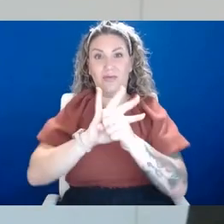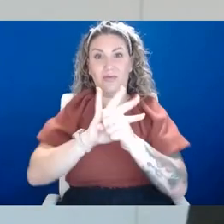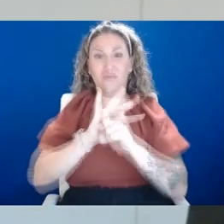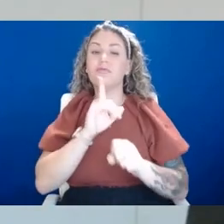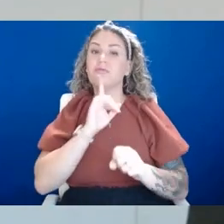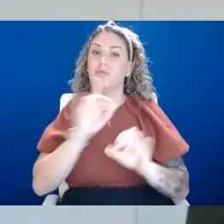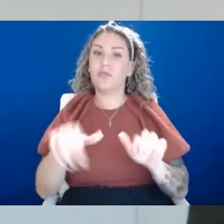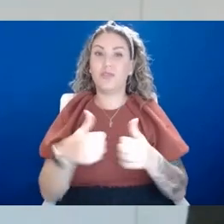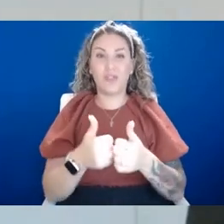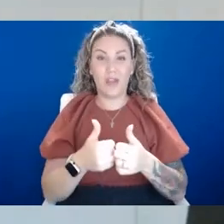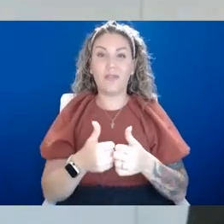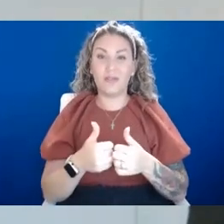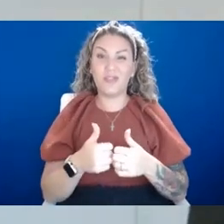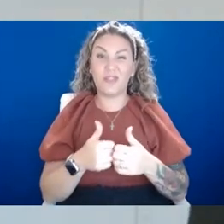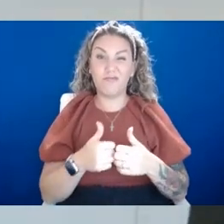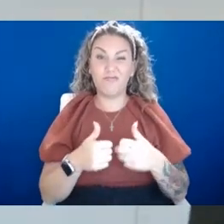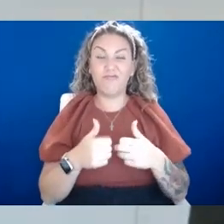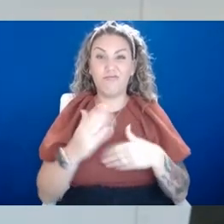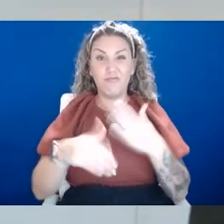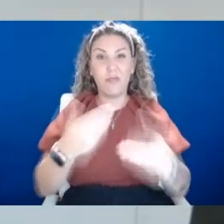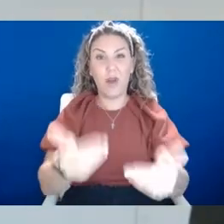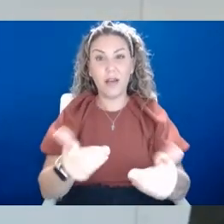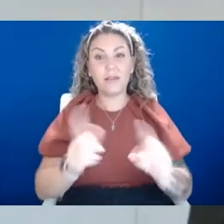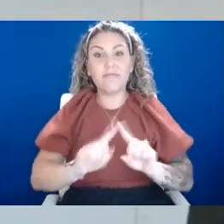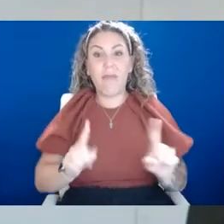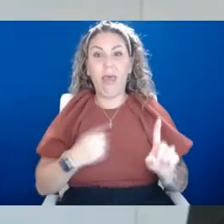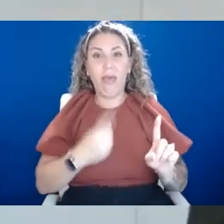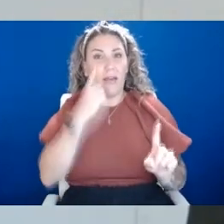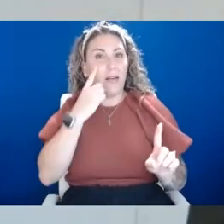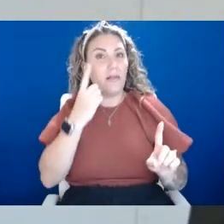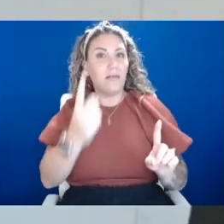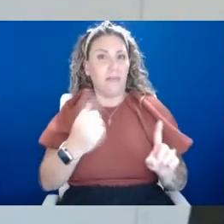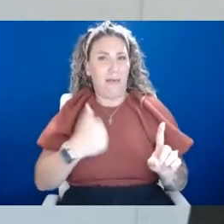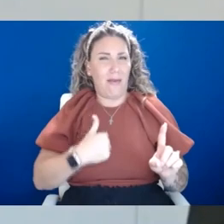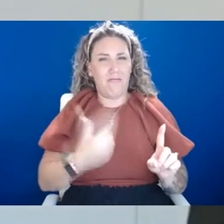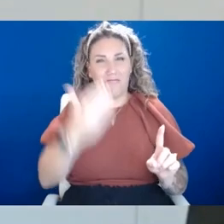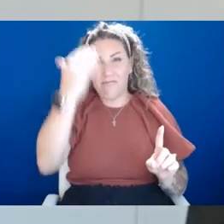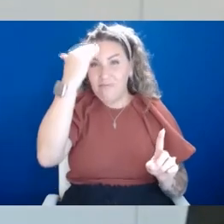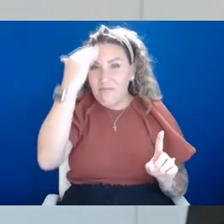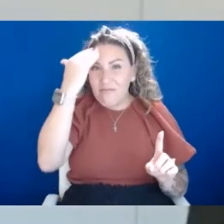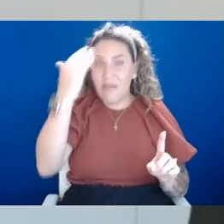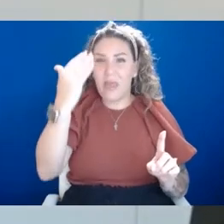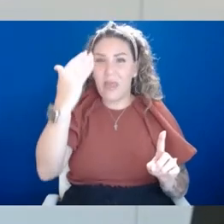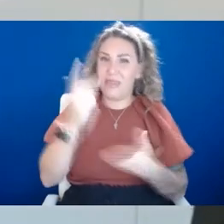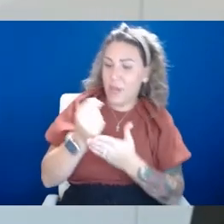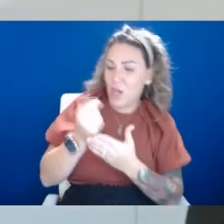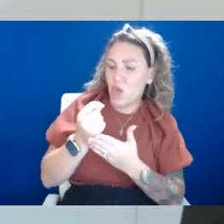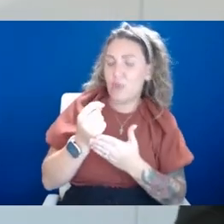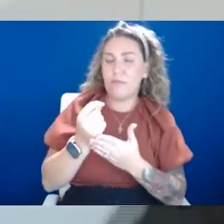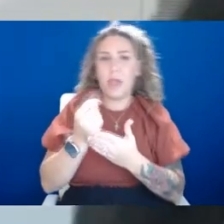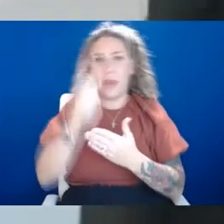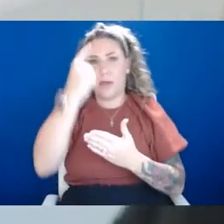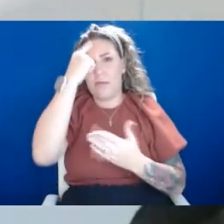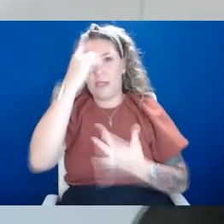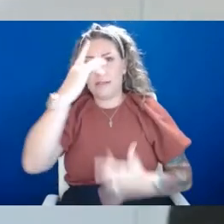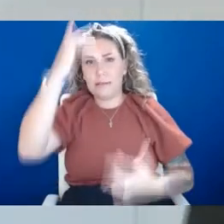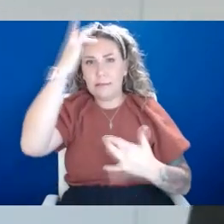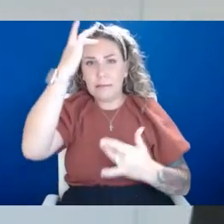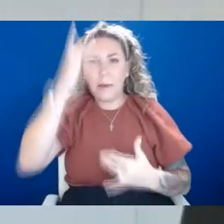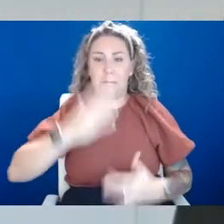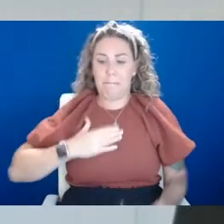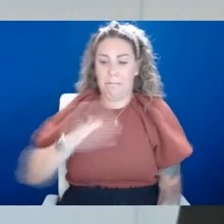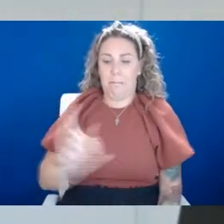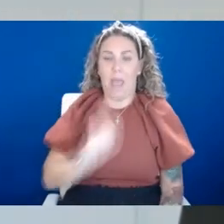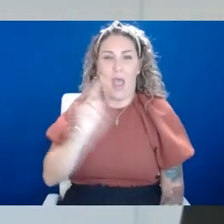process. But I think the fact that I'm aware of therapy, I'm aware of mental illnesses, I'm aware of my own mental